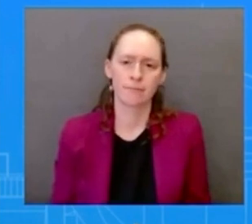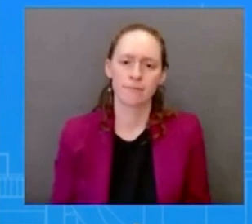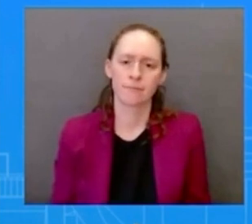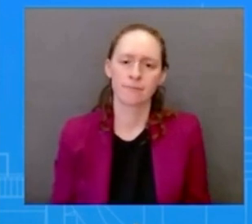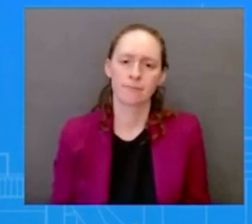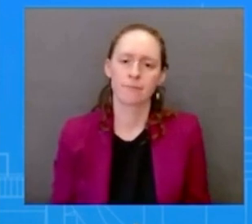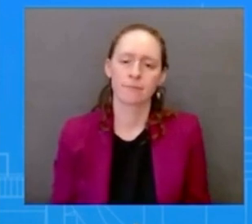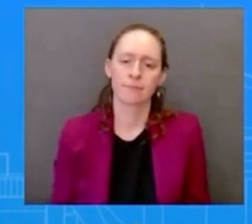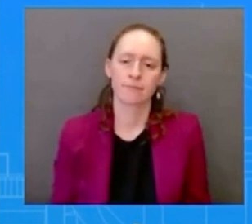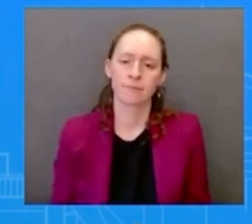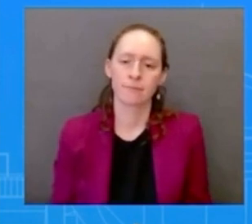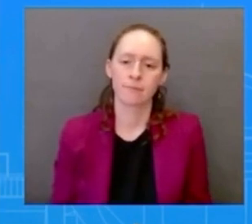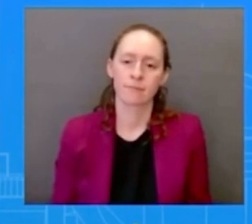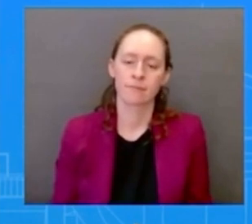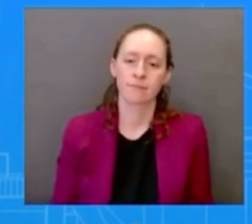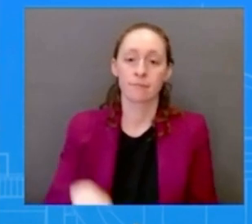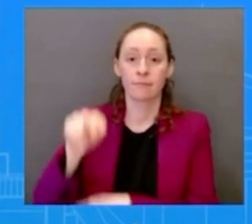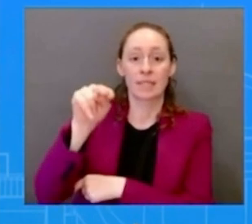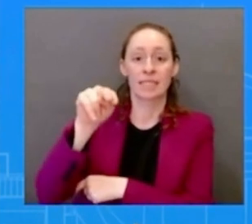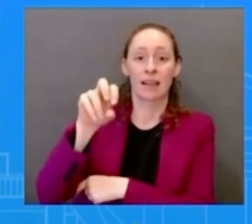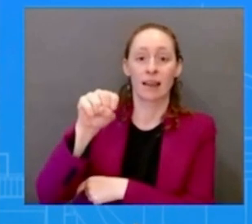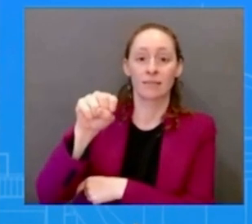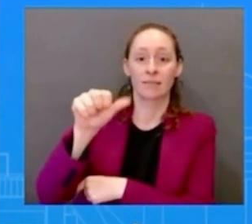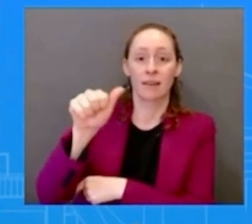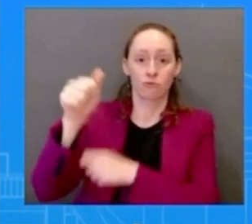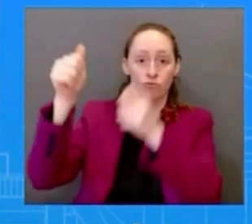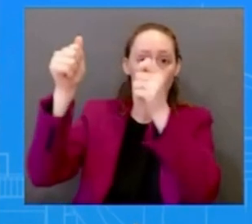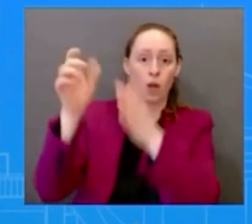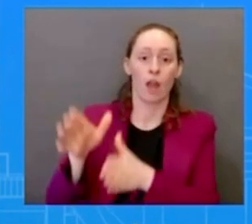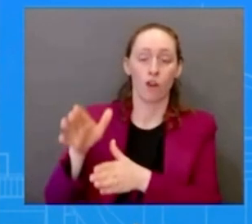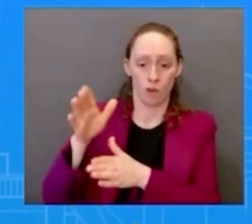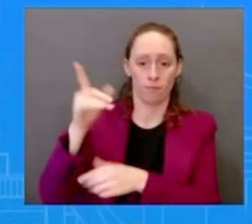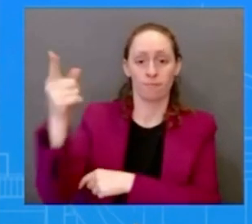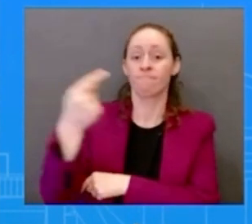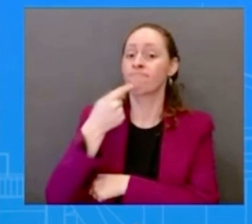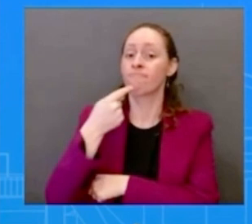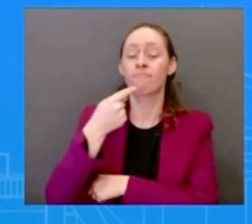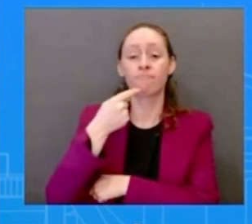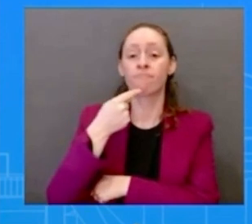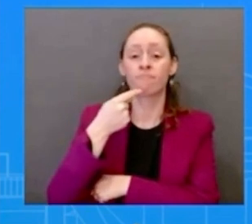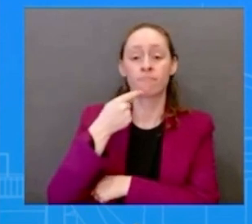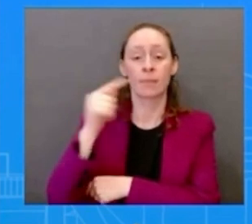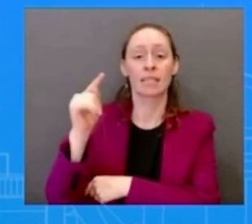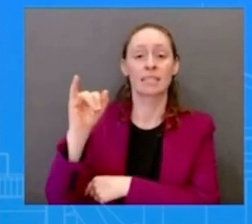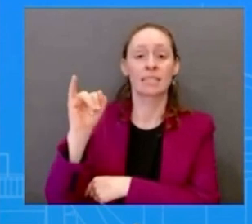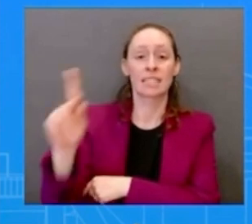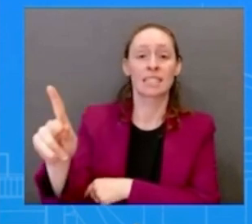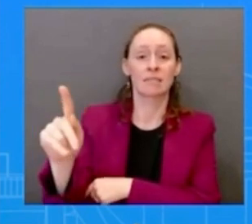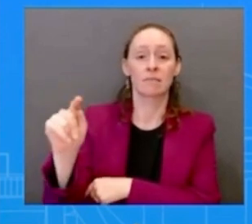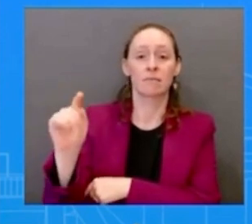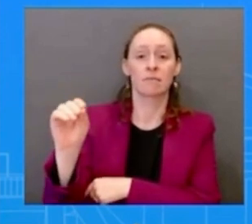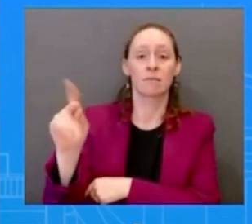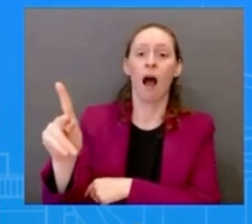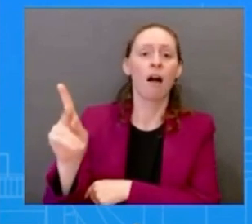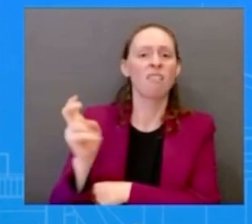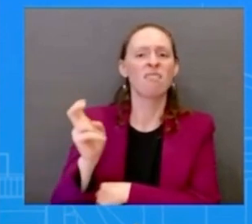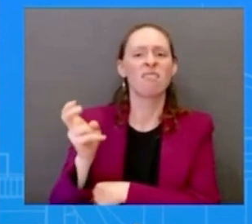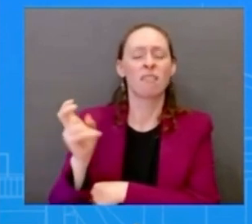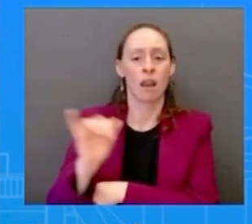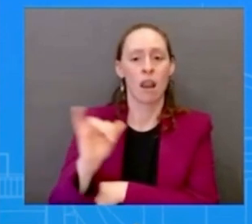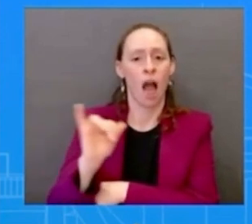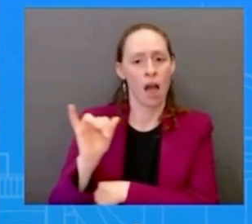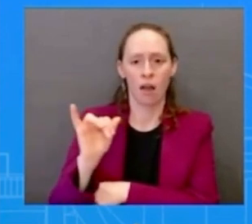called tiktok a loaded gun because so many americans rely on it uh both for social media and they get the news from